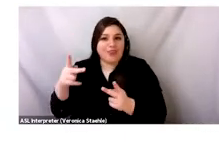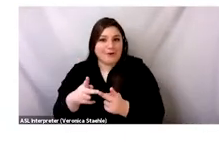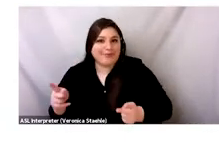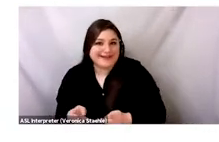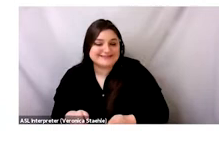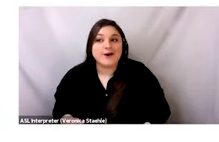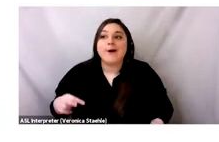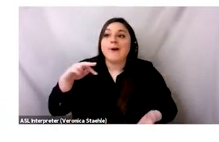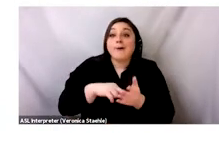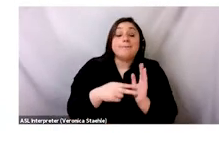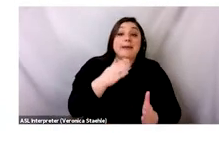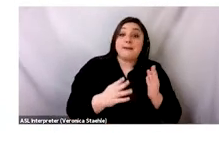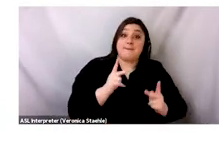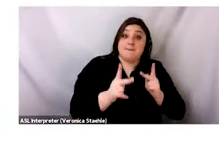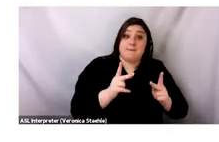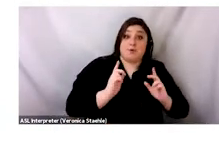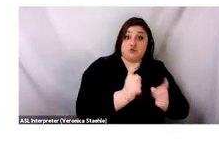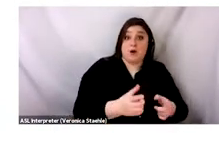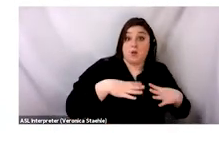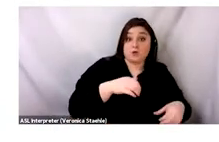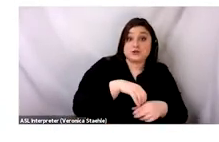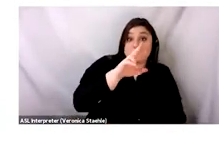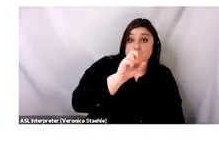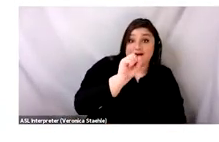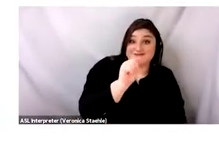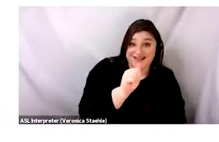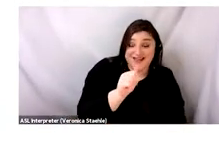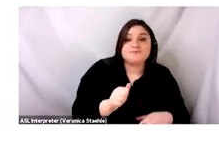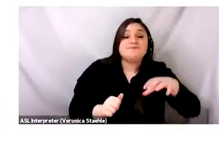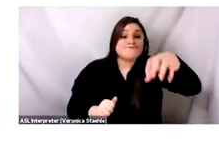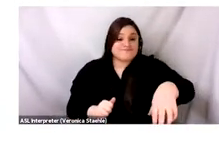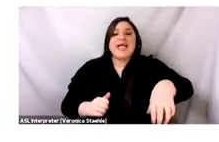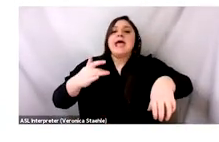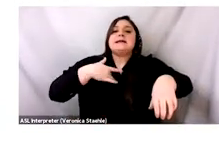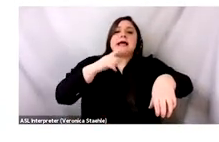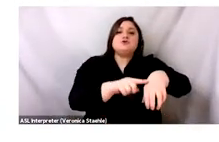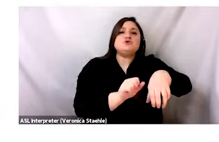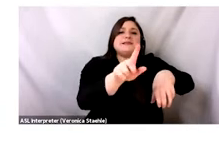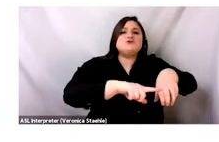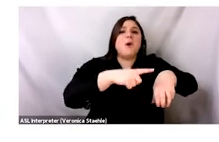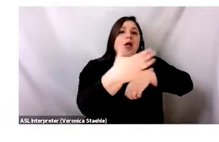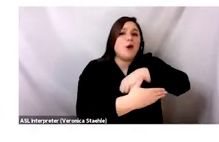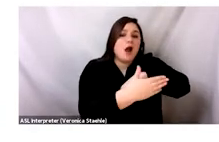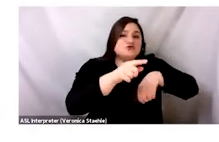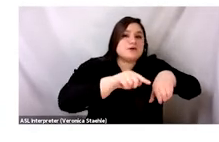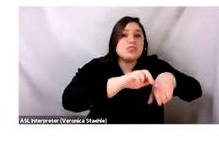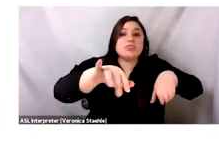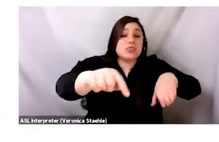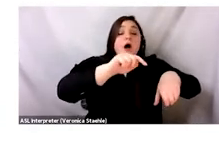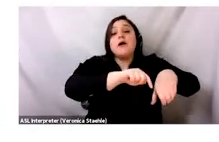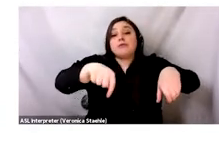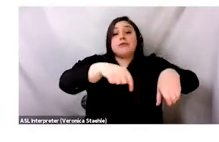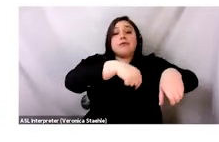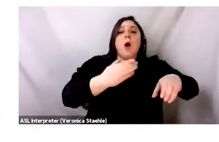a lot of secondhand clothing from the United States might end up in a few different countries before it's actually exported to its final